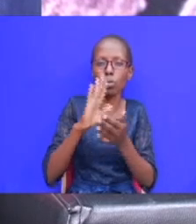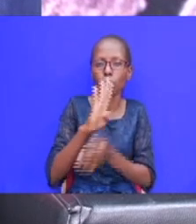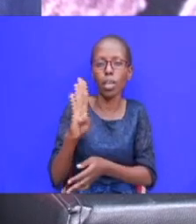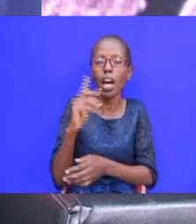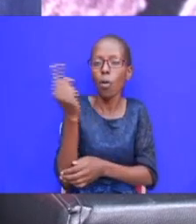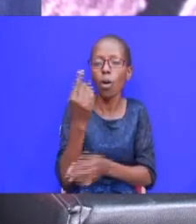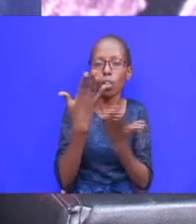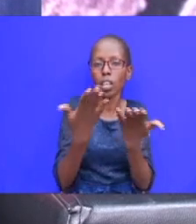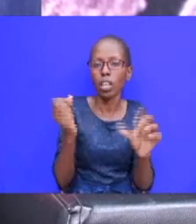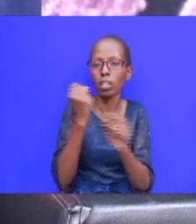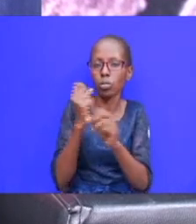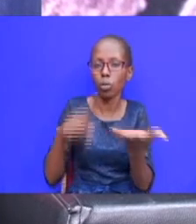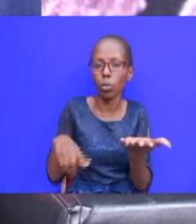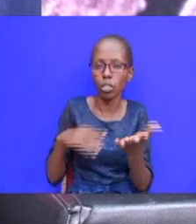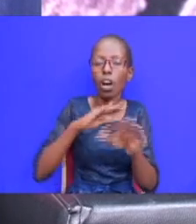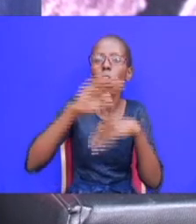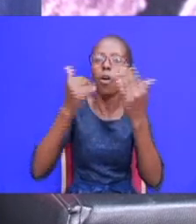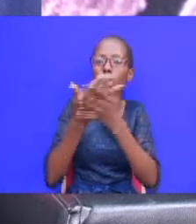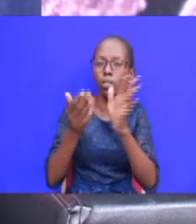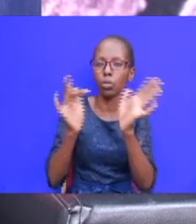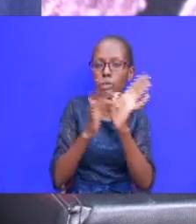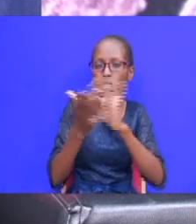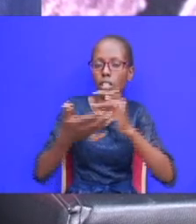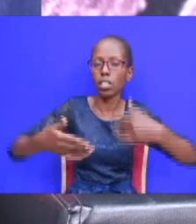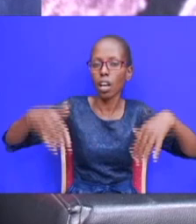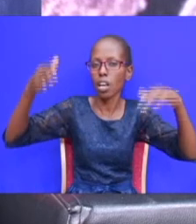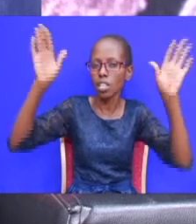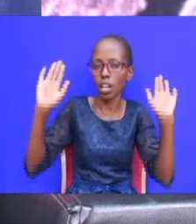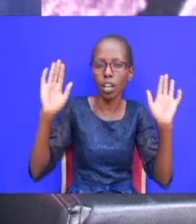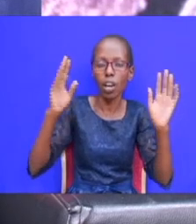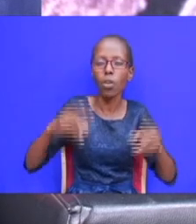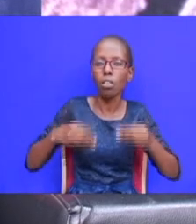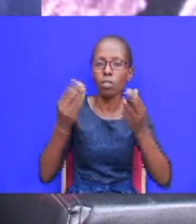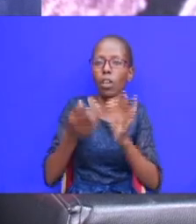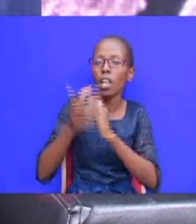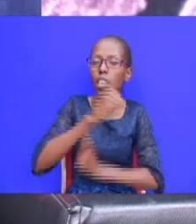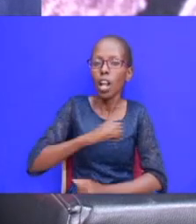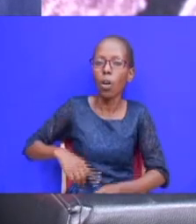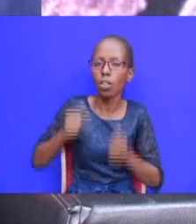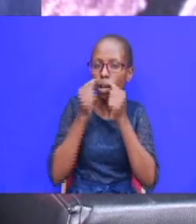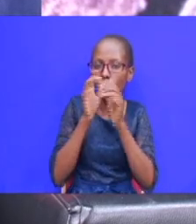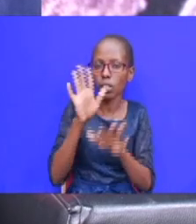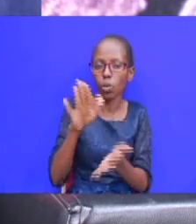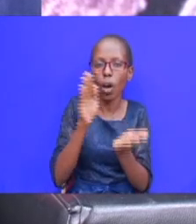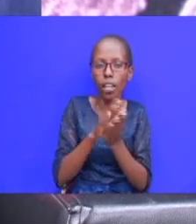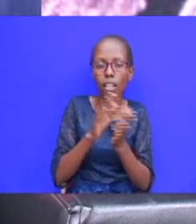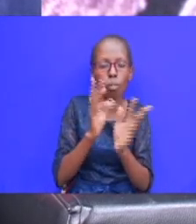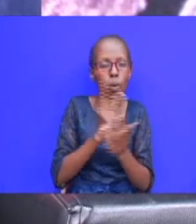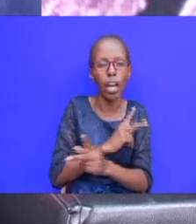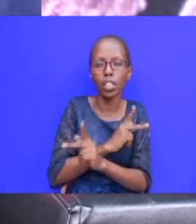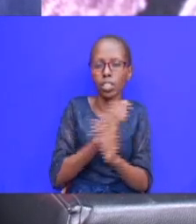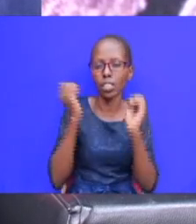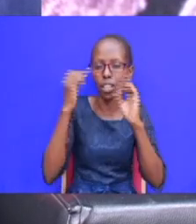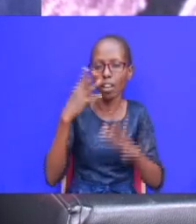only thing is to all to jesus i surrender all to him we freely give may the lord bless you and keep you and shine